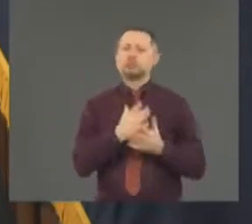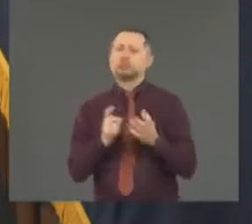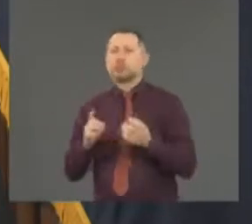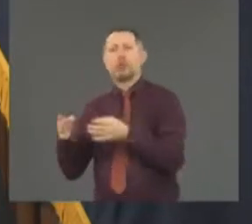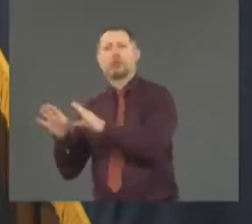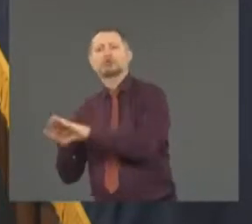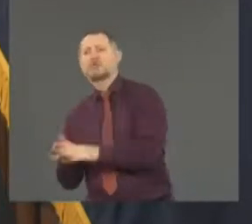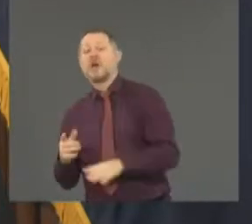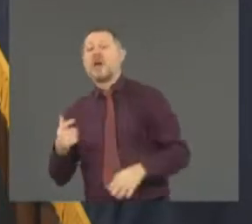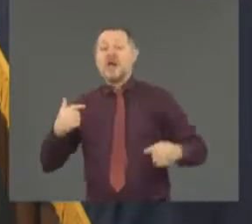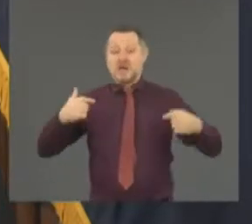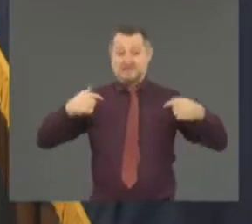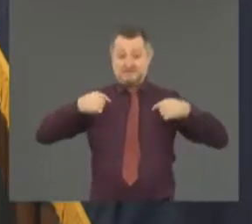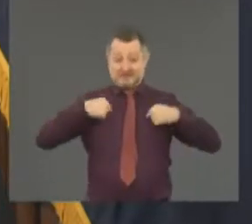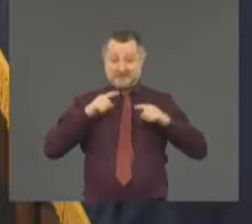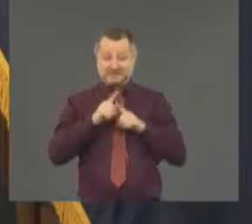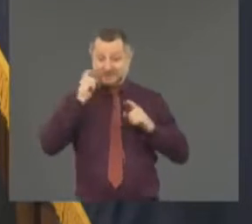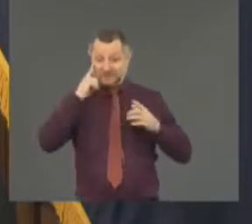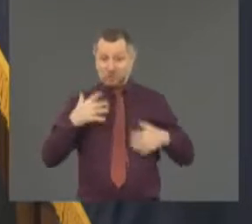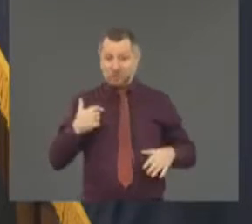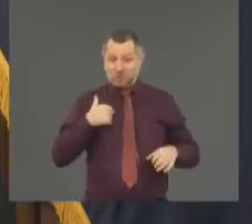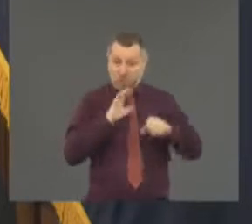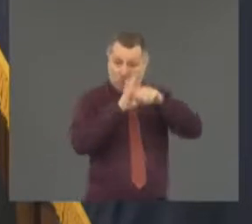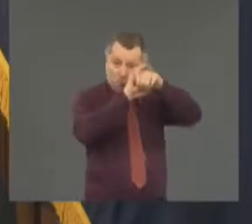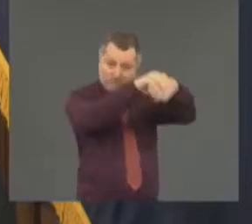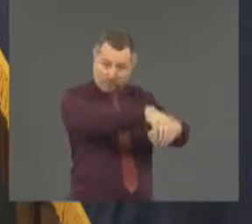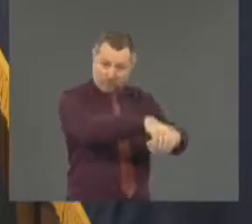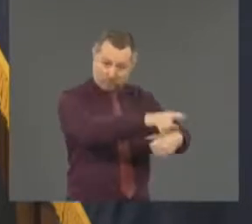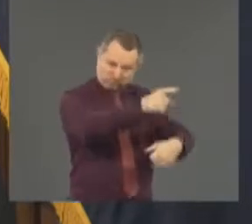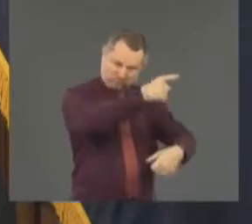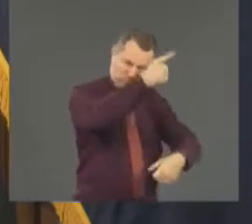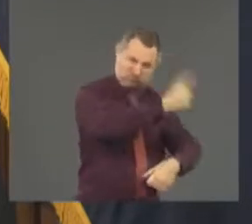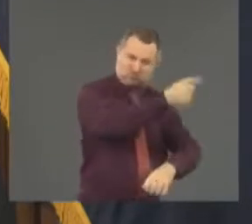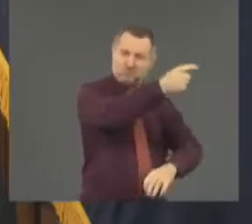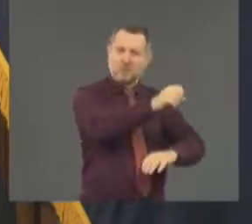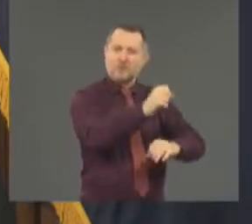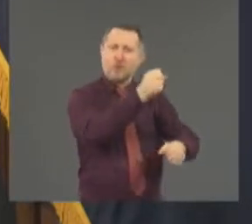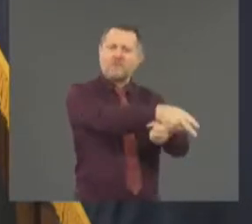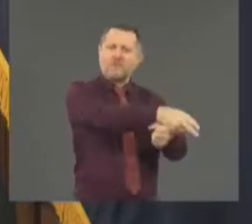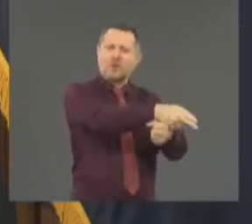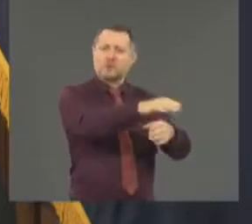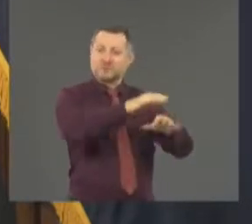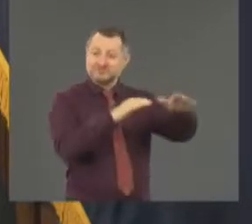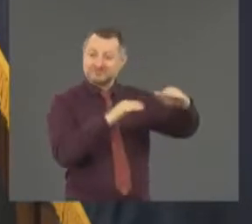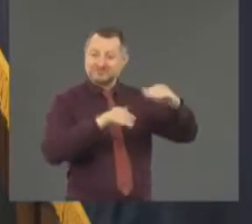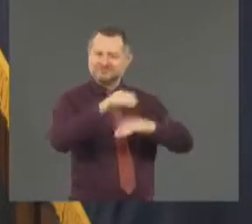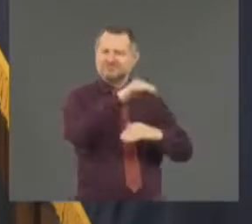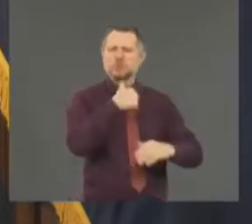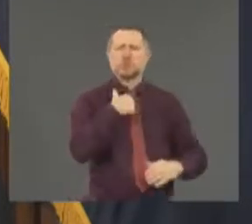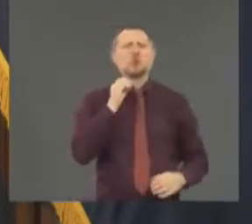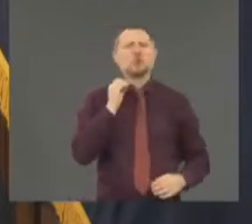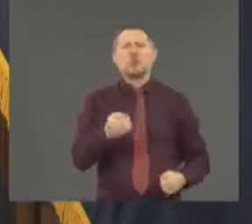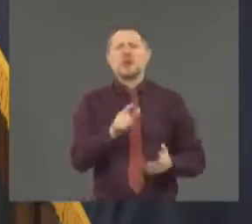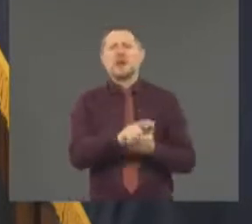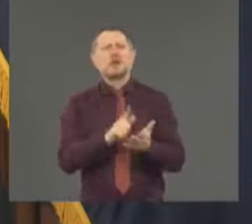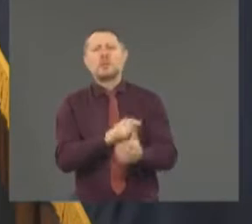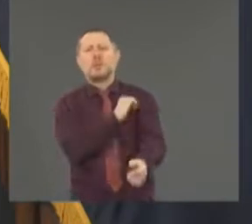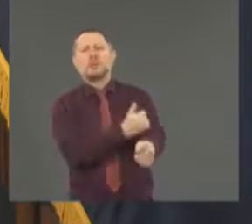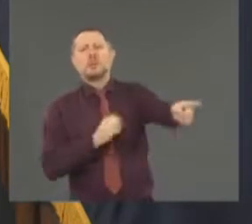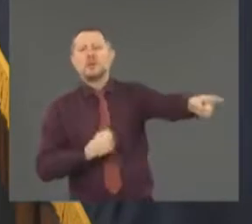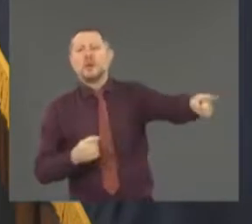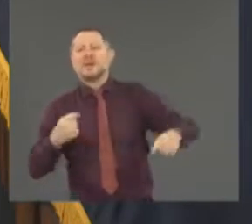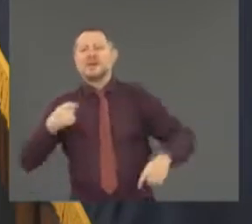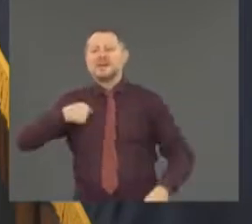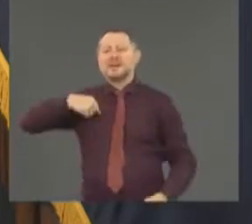overruling him. He has no legal authority in the matter. because the executive order gave me